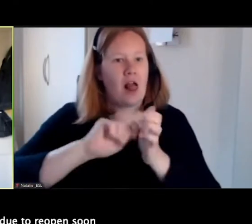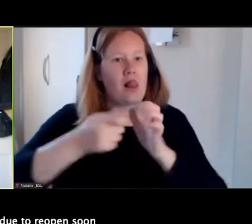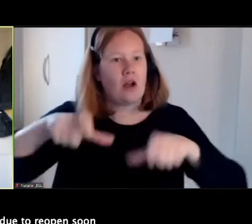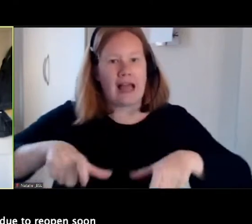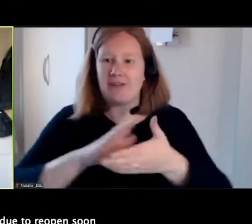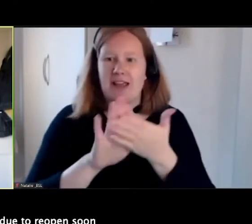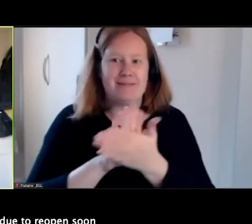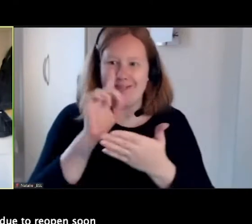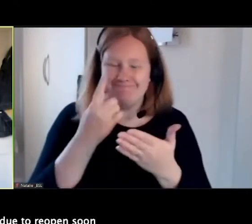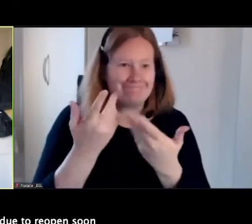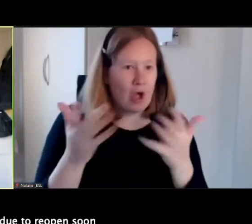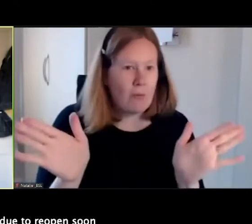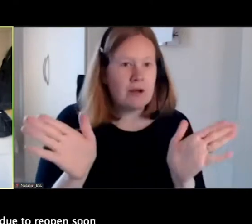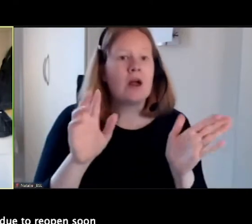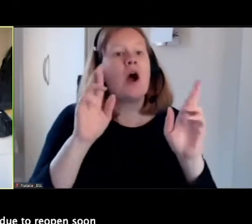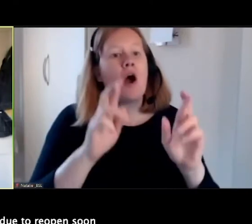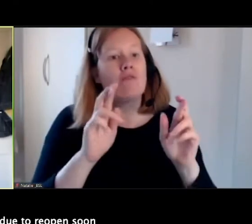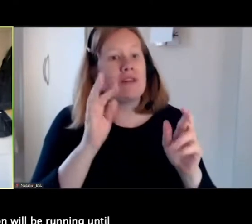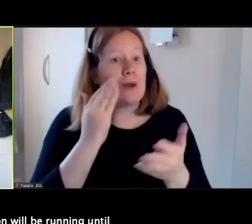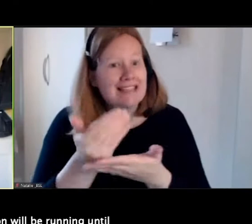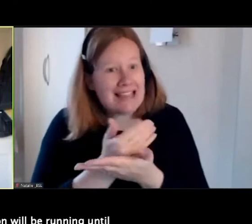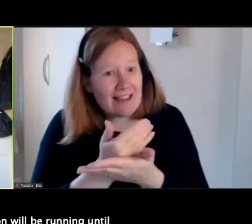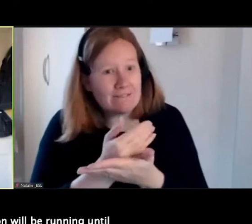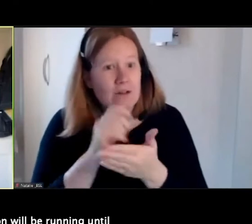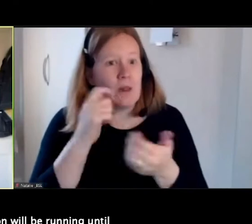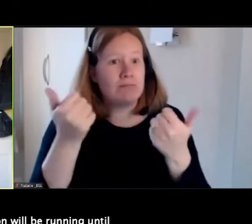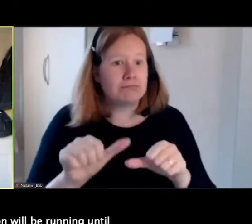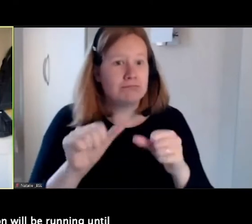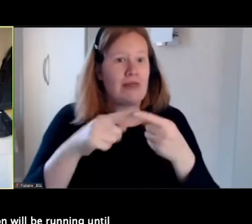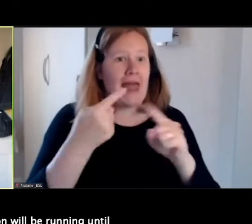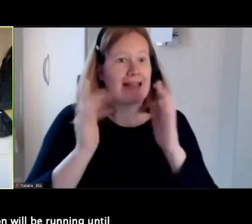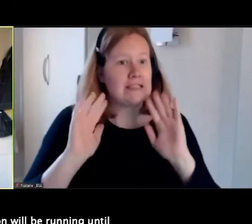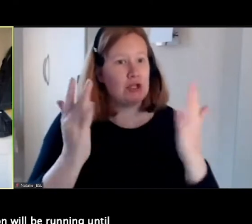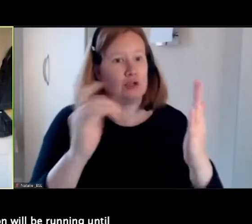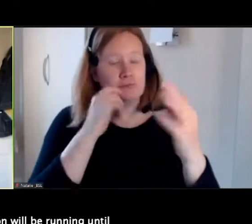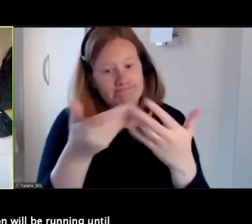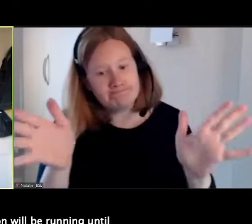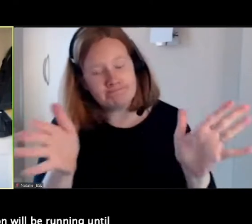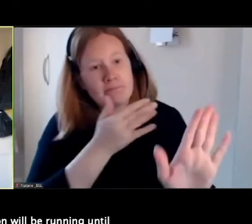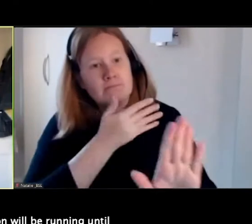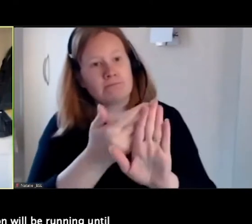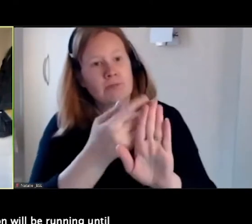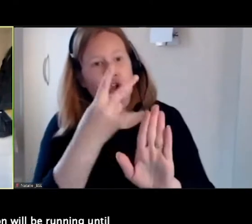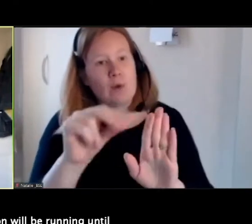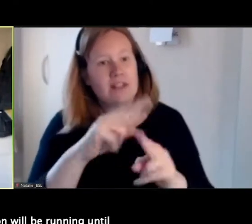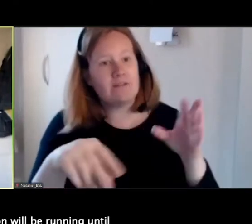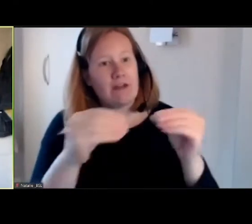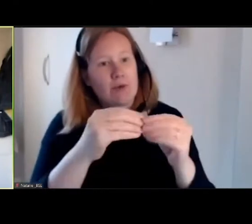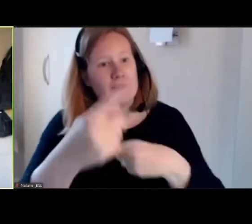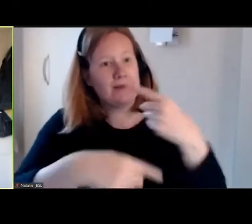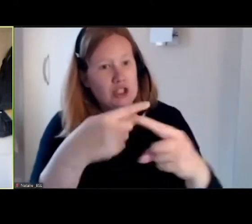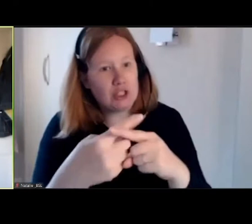to reopen soon when it's safe to do so and the exhibition will be running until the 20th of February next year so